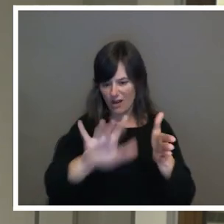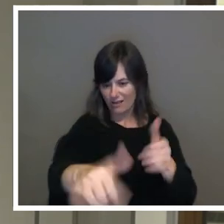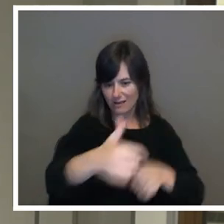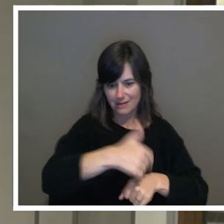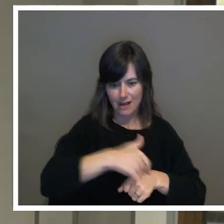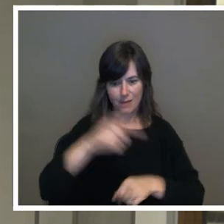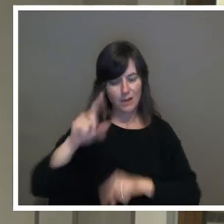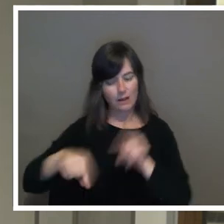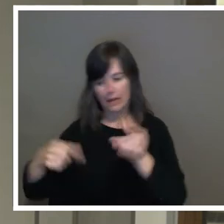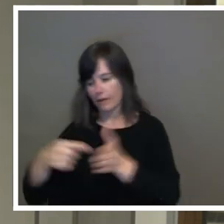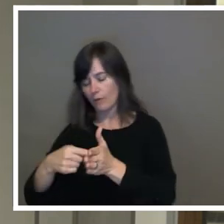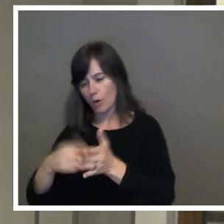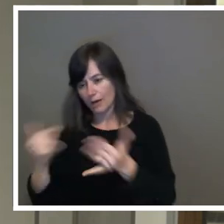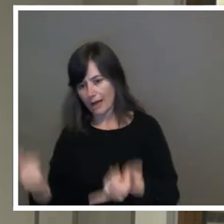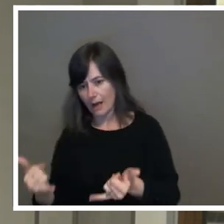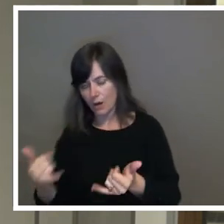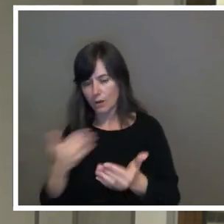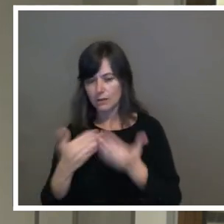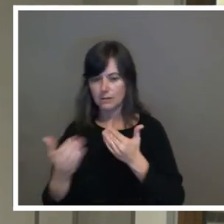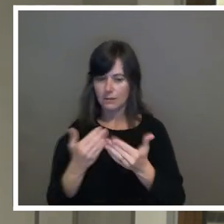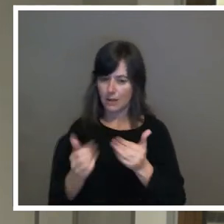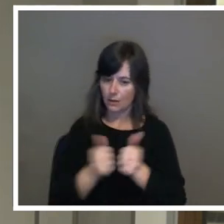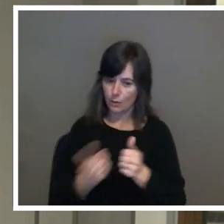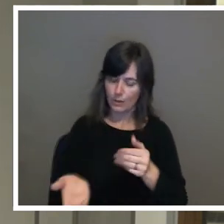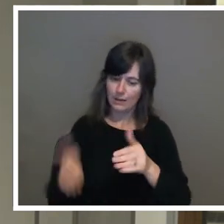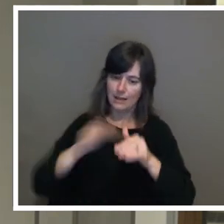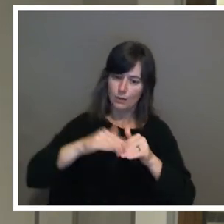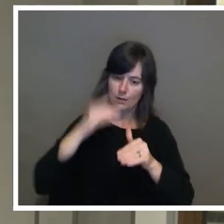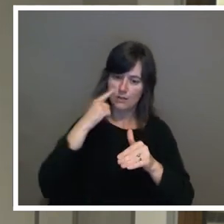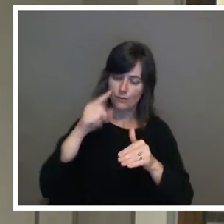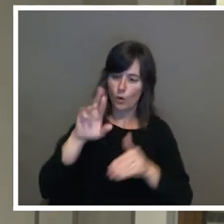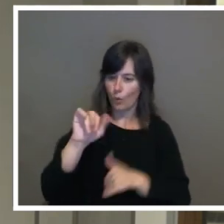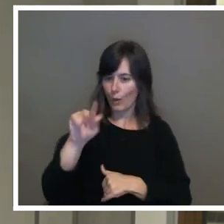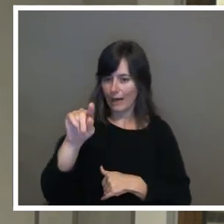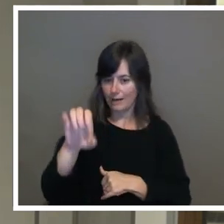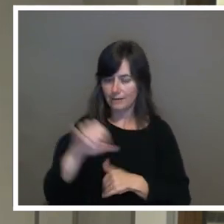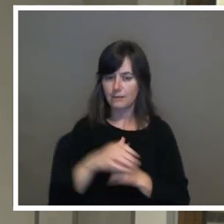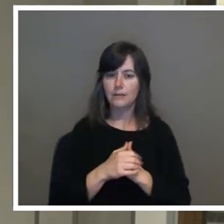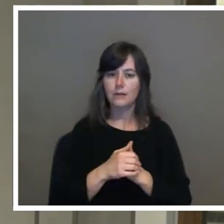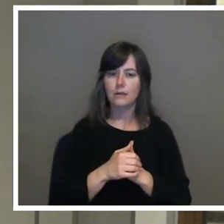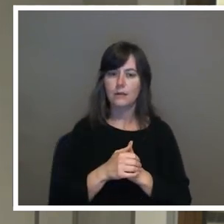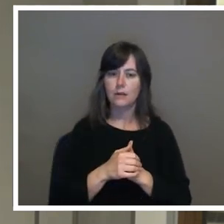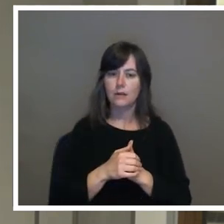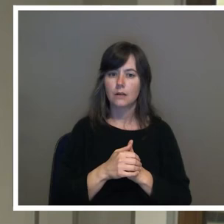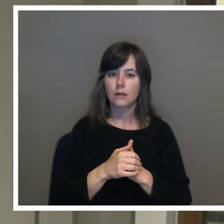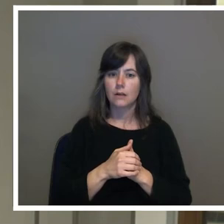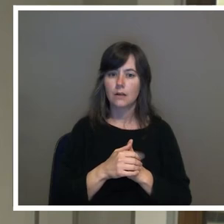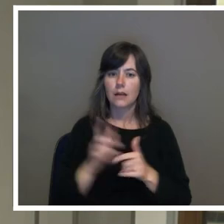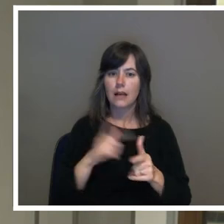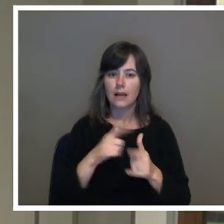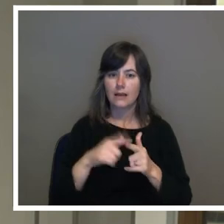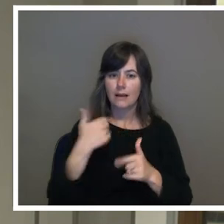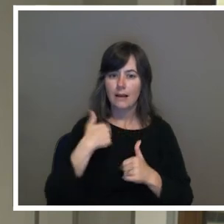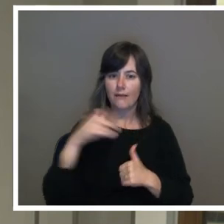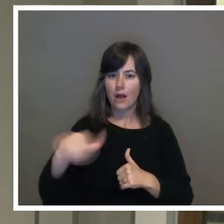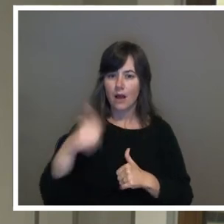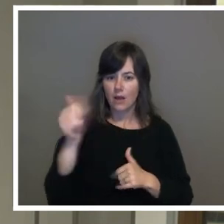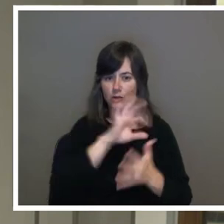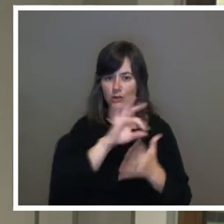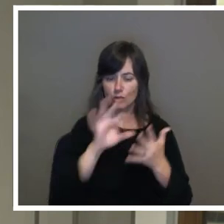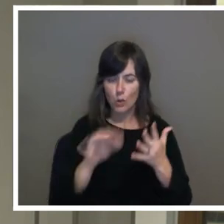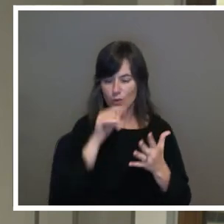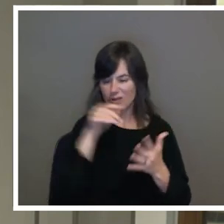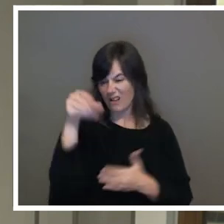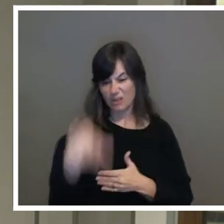afford them now, even with the rate increase. And how then there are others that chose just not to pay and